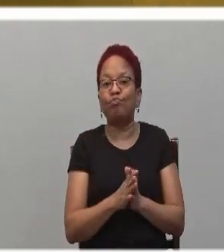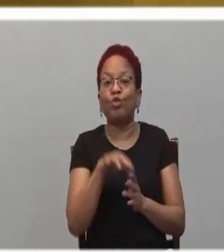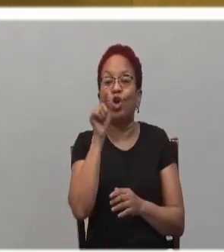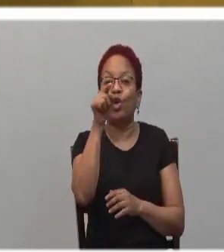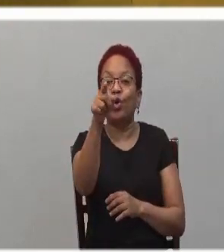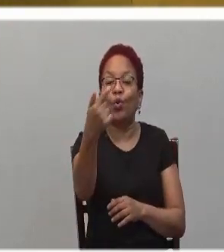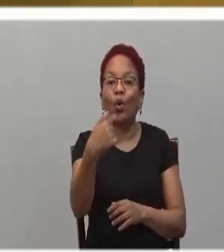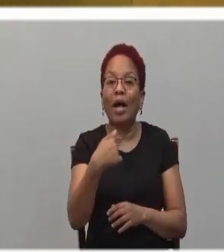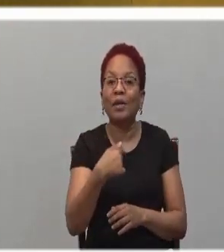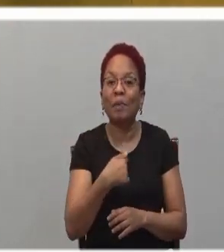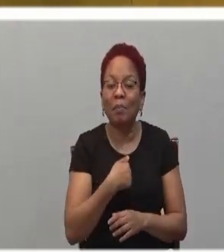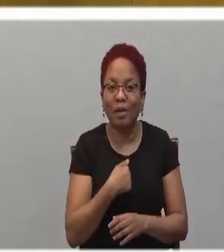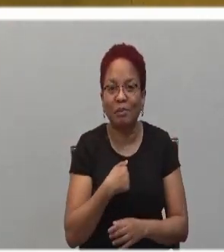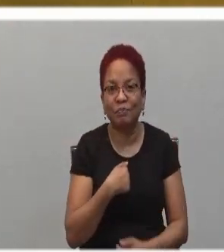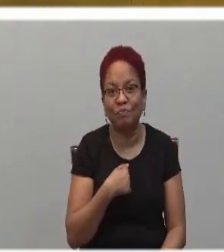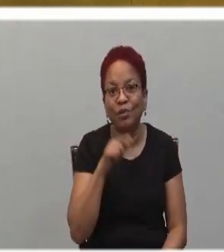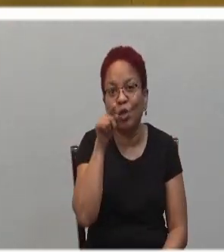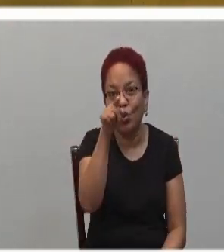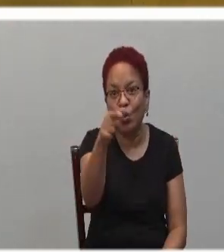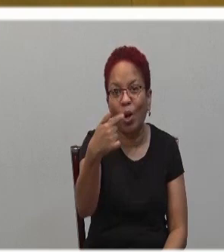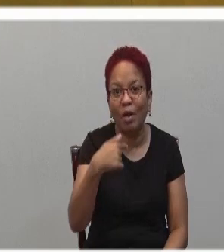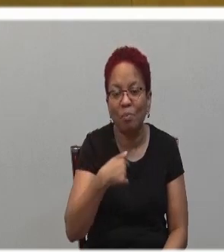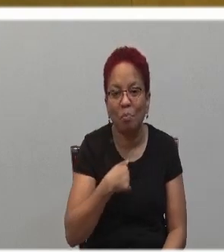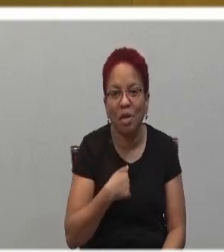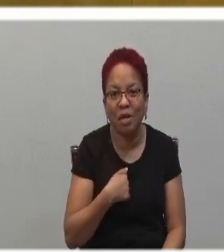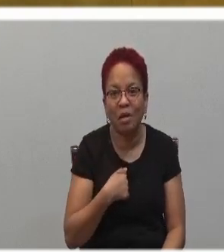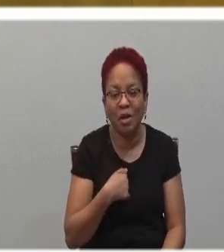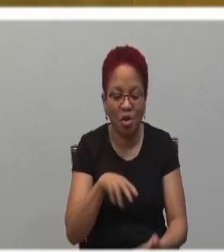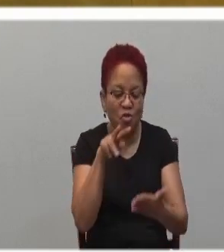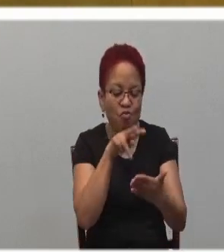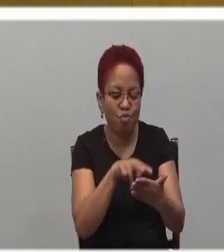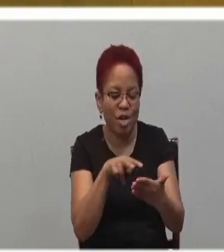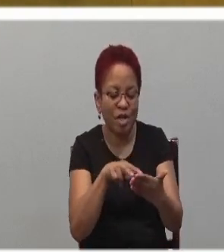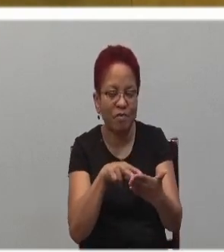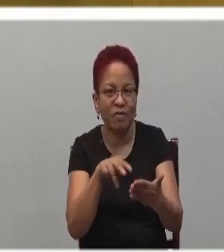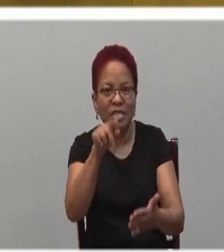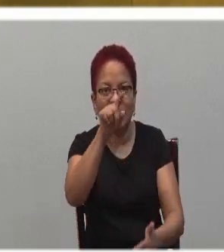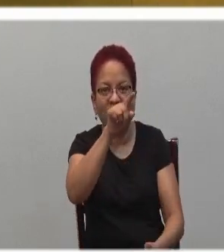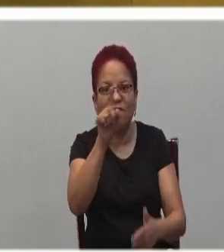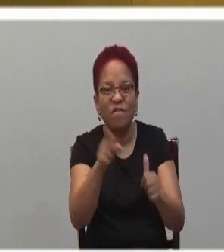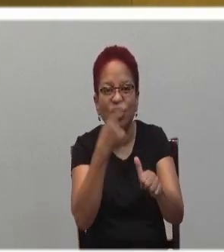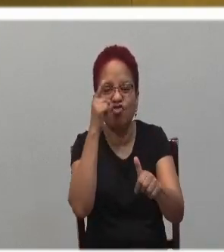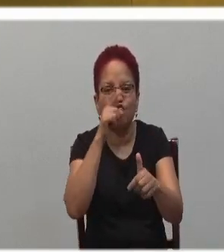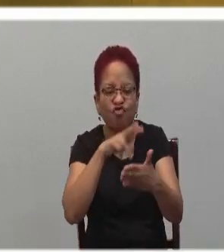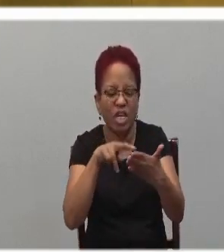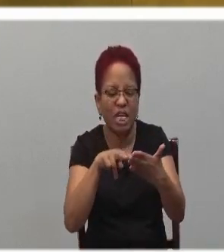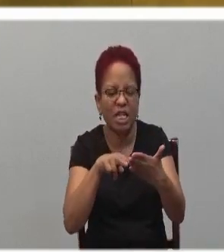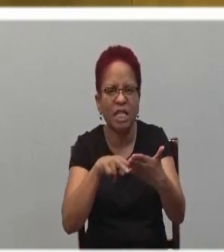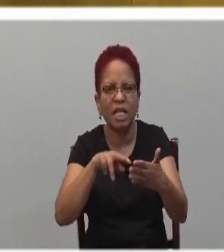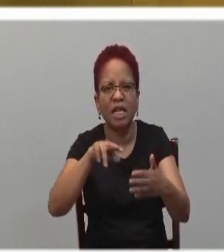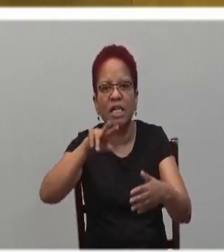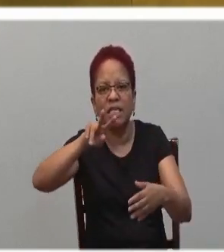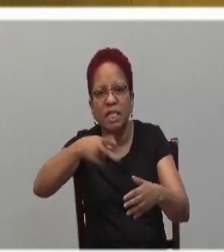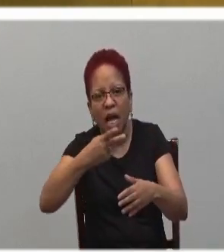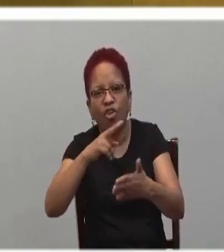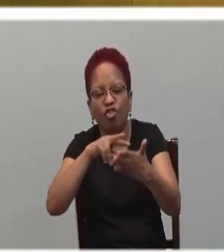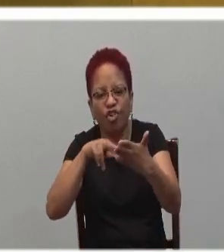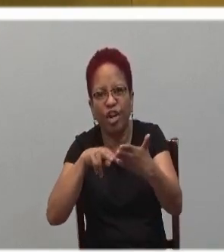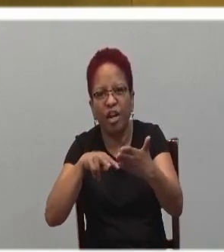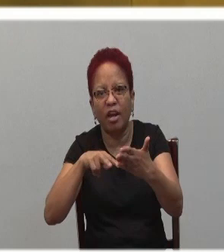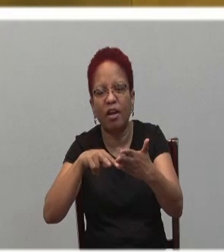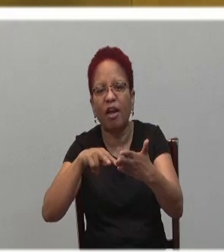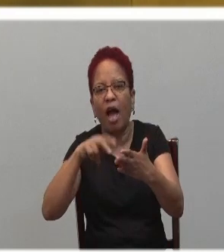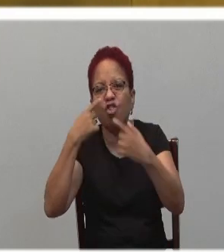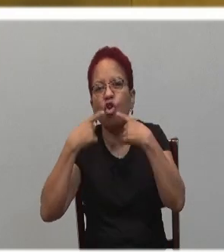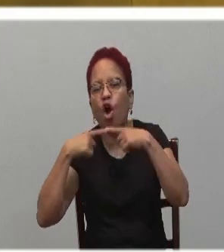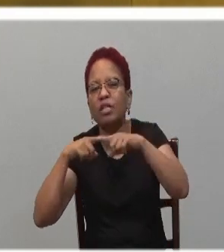incredible scripture readings from the prophet Zachariah, Paul's letter to the Romans, and Matthew's